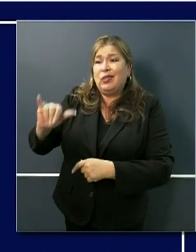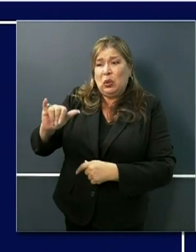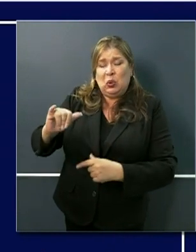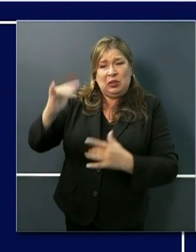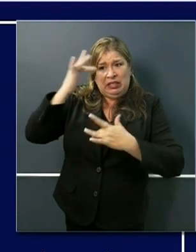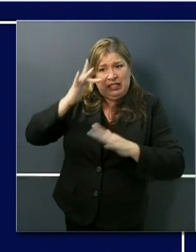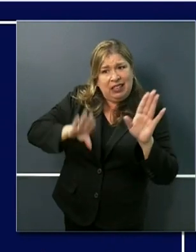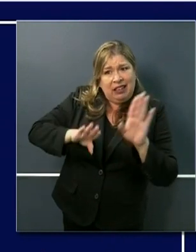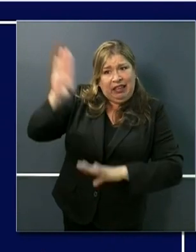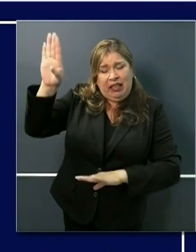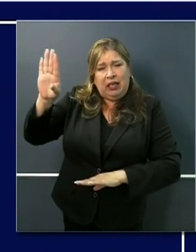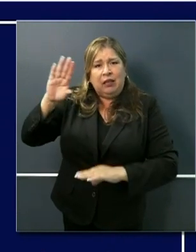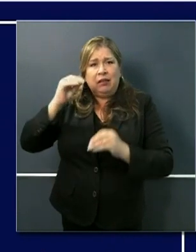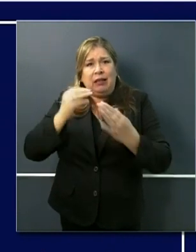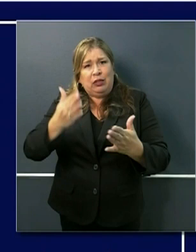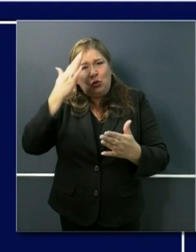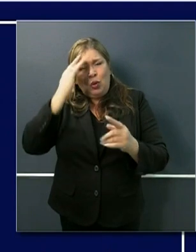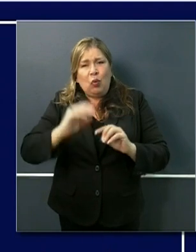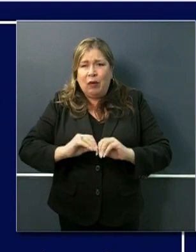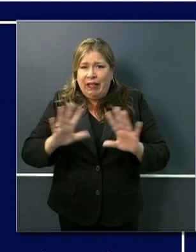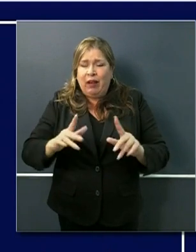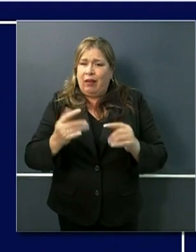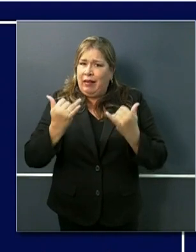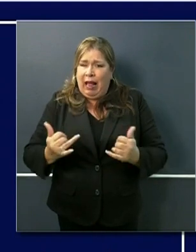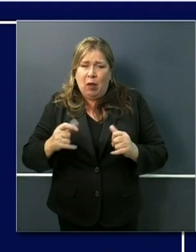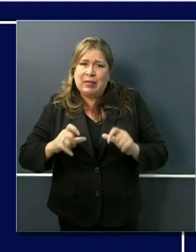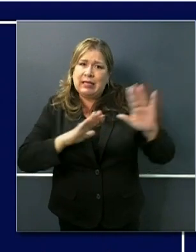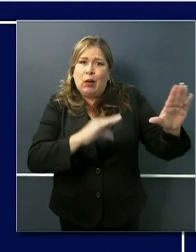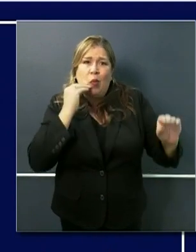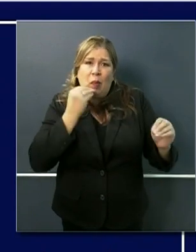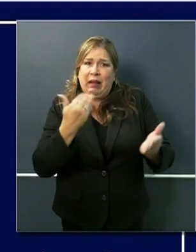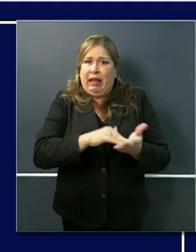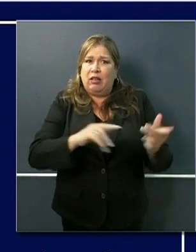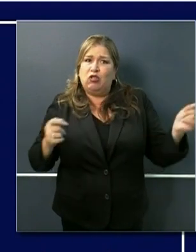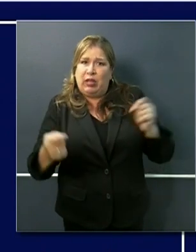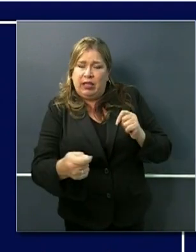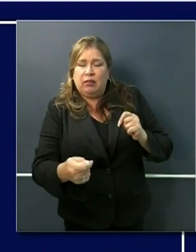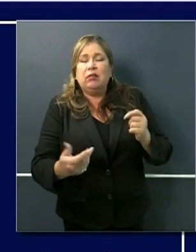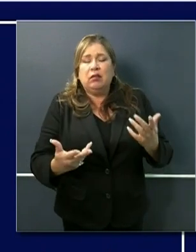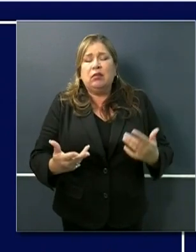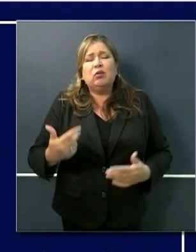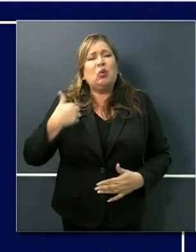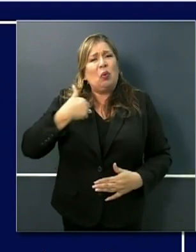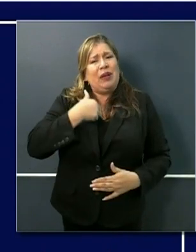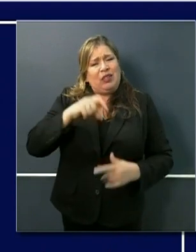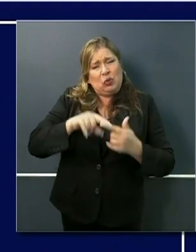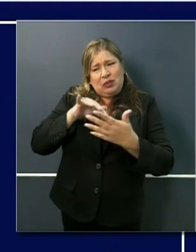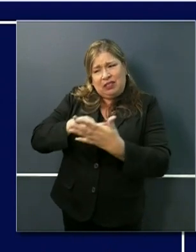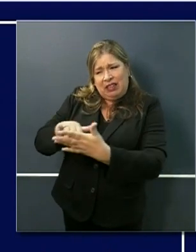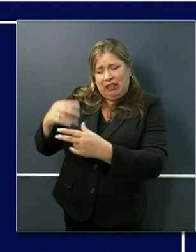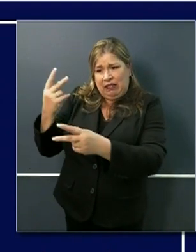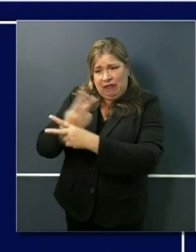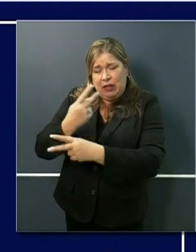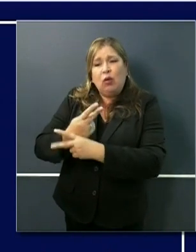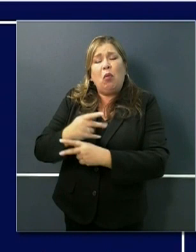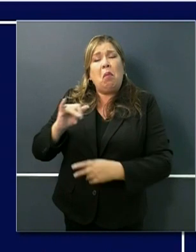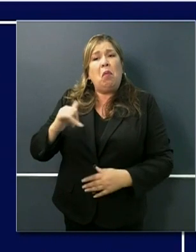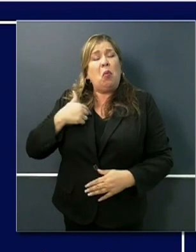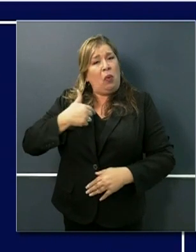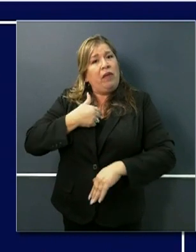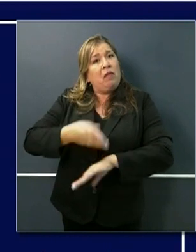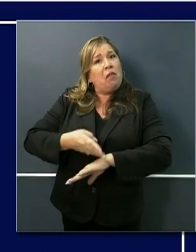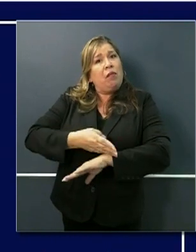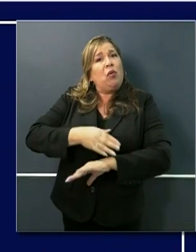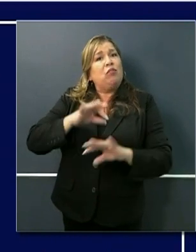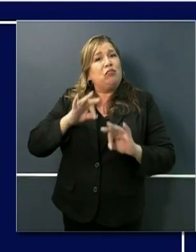need to have a clear process in place so that we understand not only when we're making great progress but also when we need to take a step back think